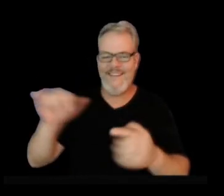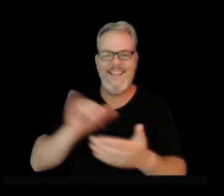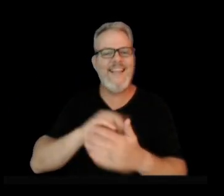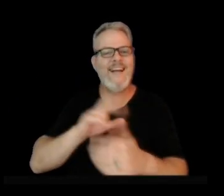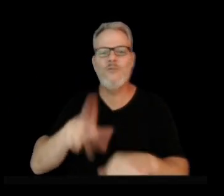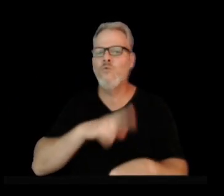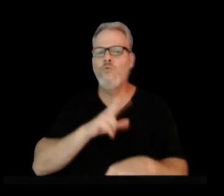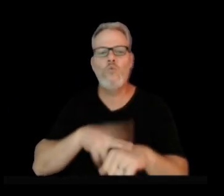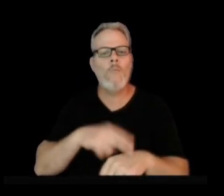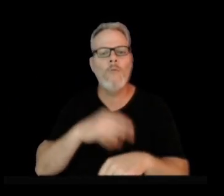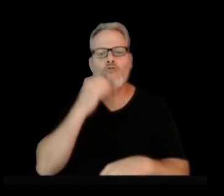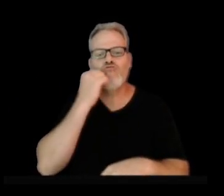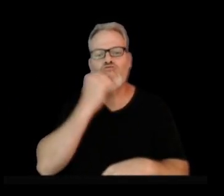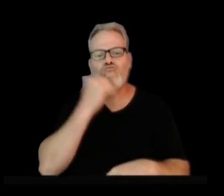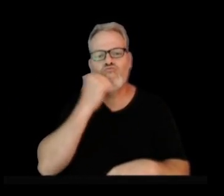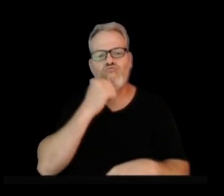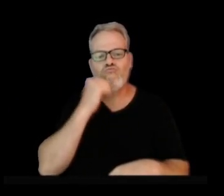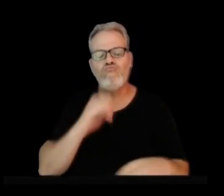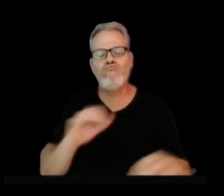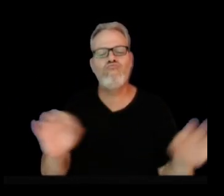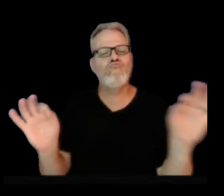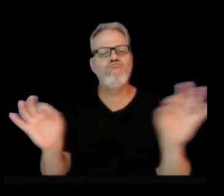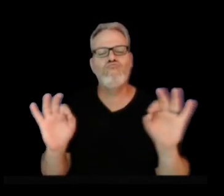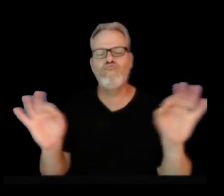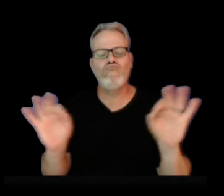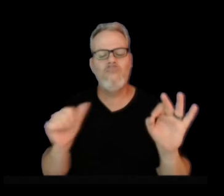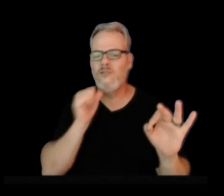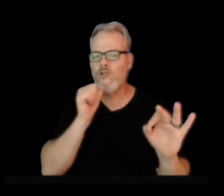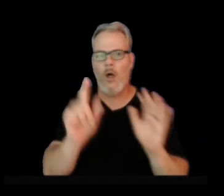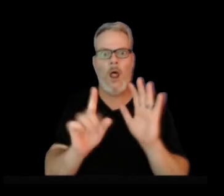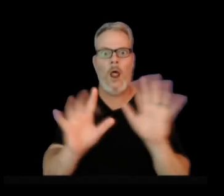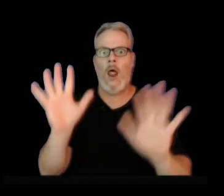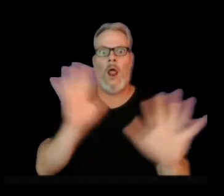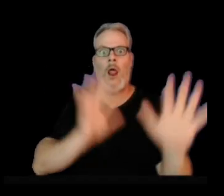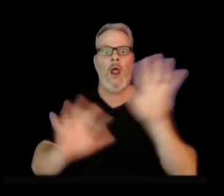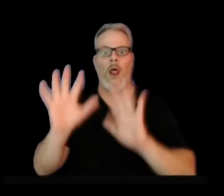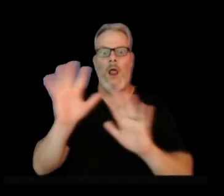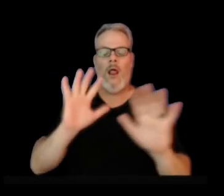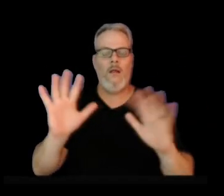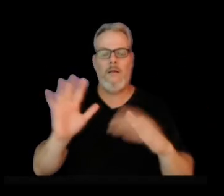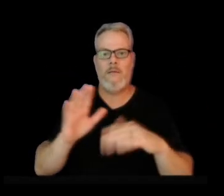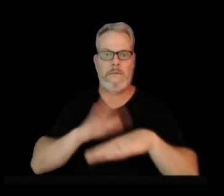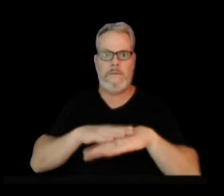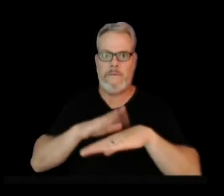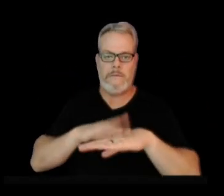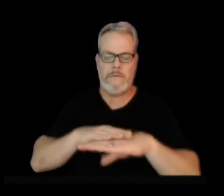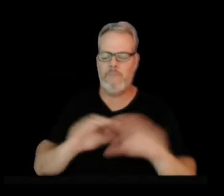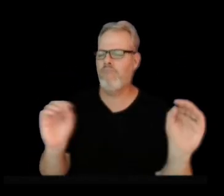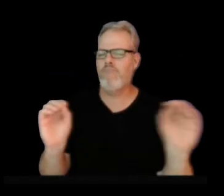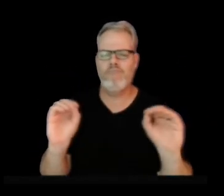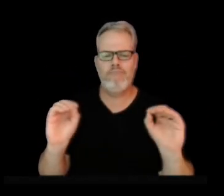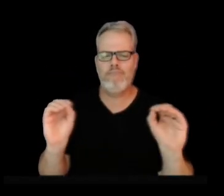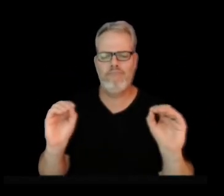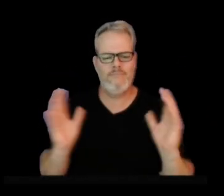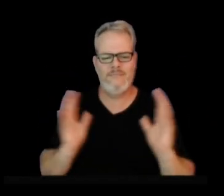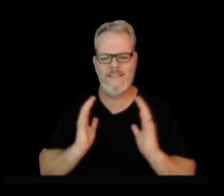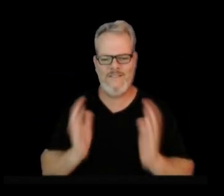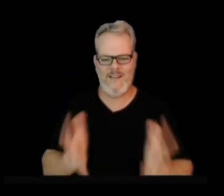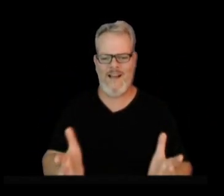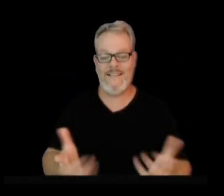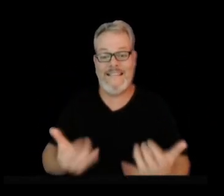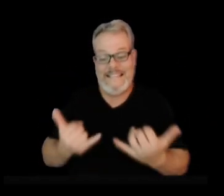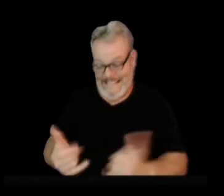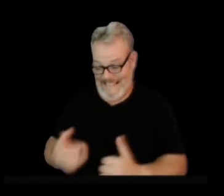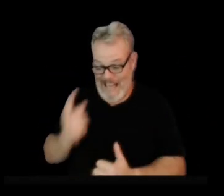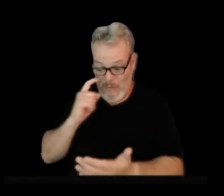and this is not anything to be overly alarmed about, apart from the fact that we're now seeing the reactivation